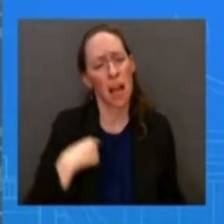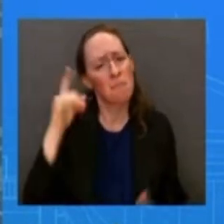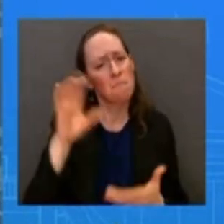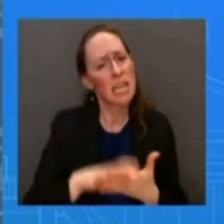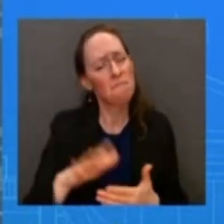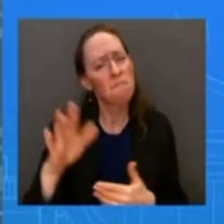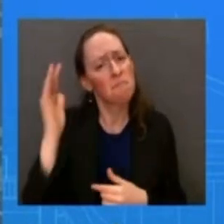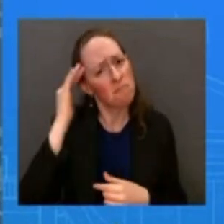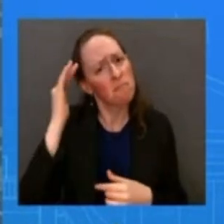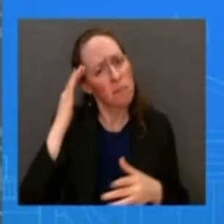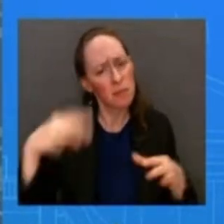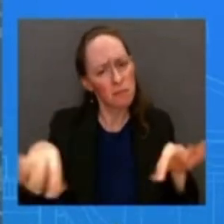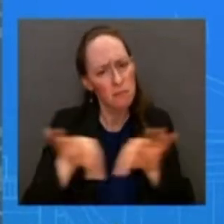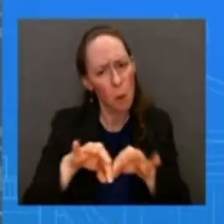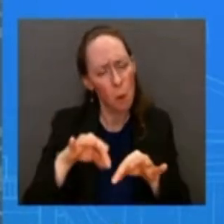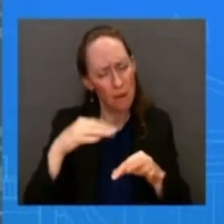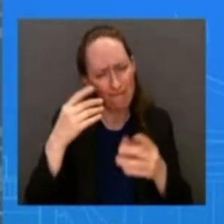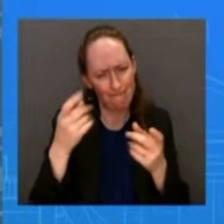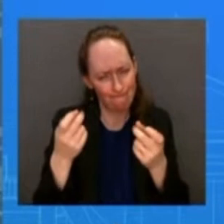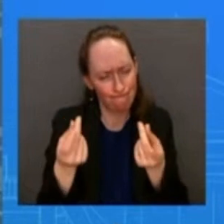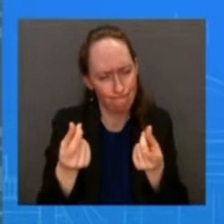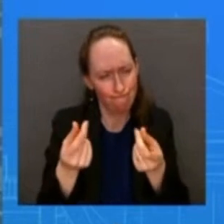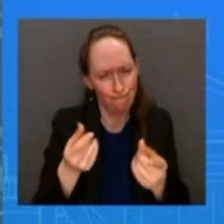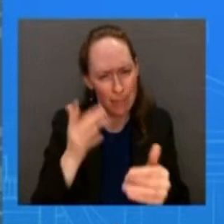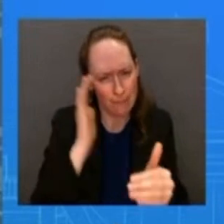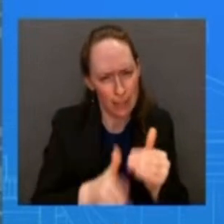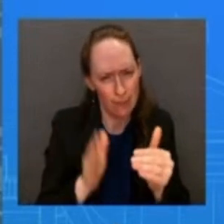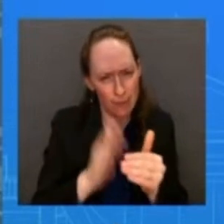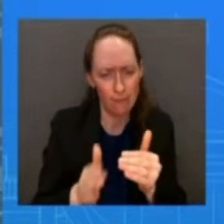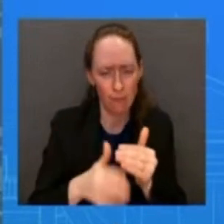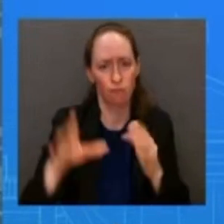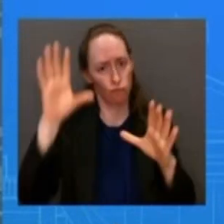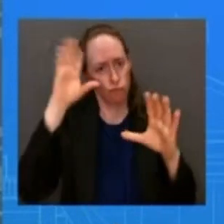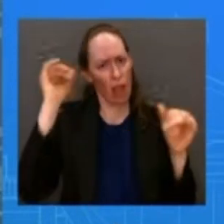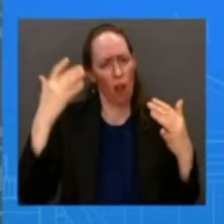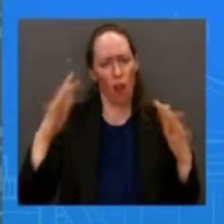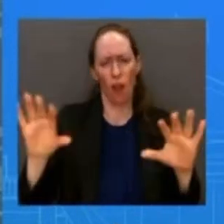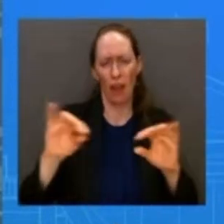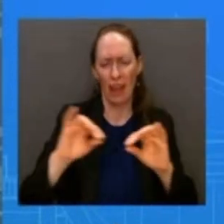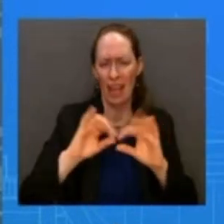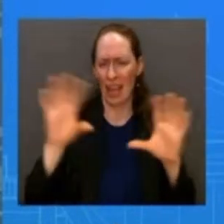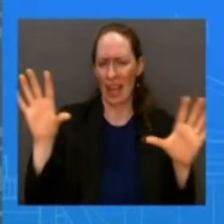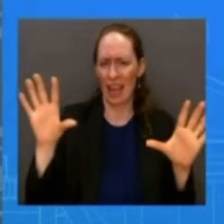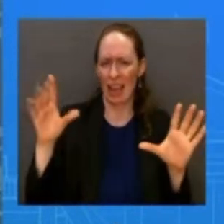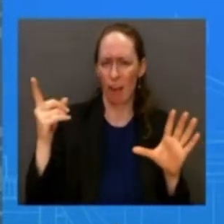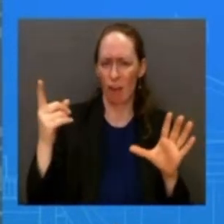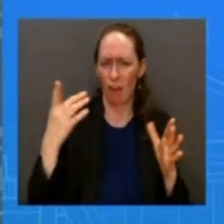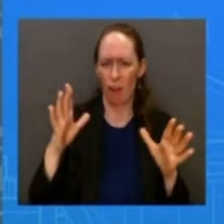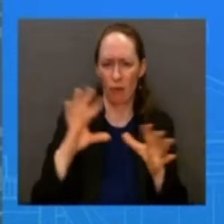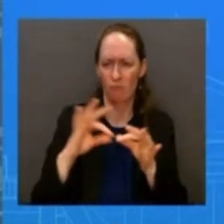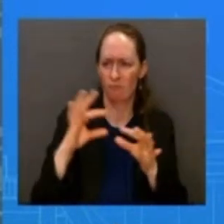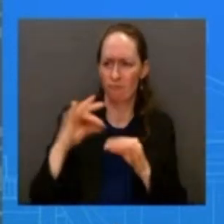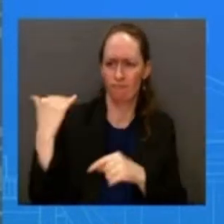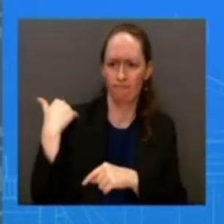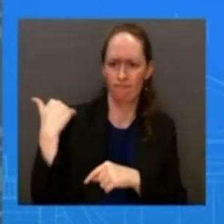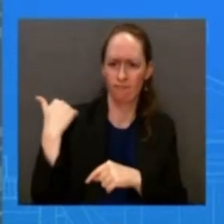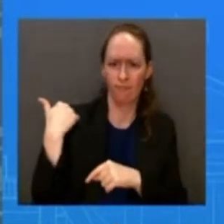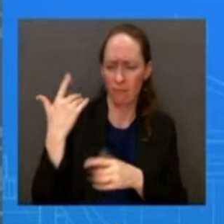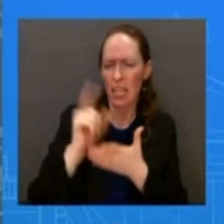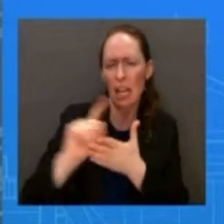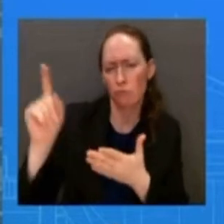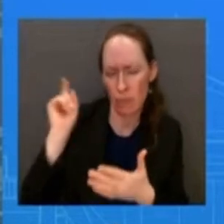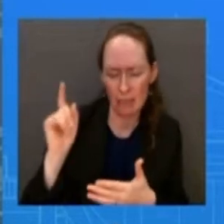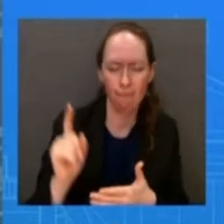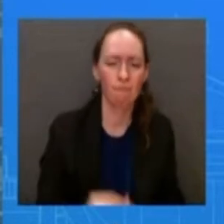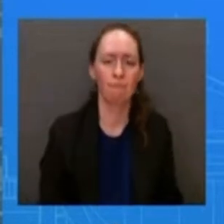you heard from him uh very explicitly uh just uh just a couple of days ago uh when just last week when he talked about uh the state